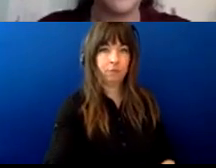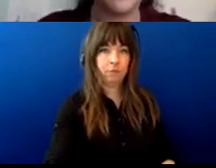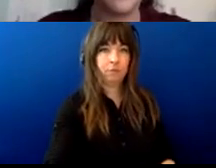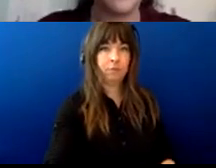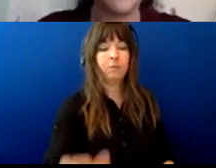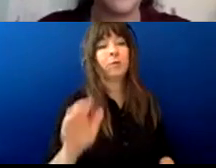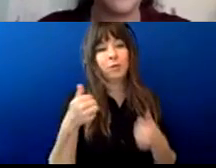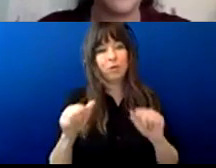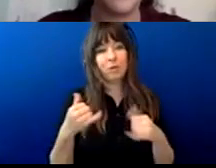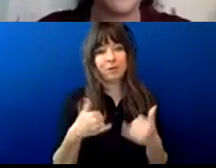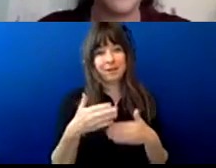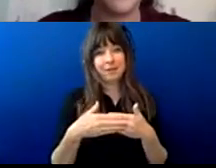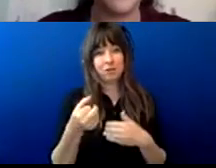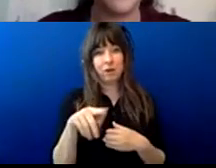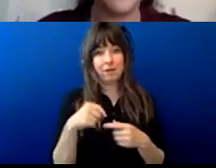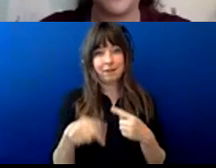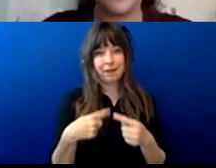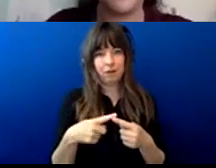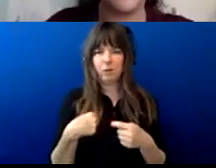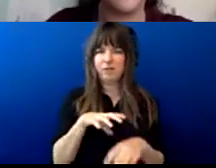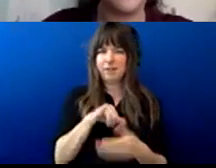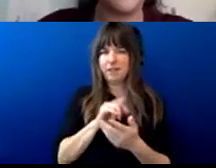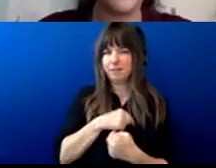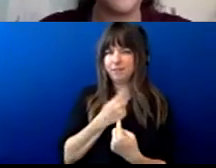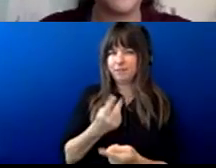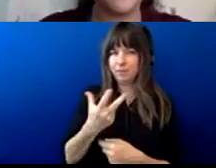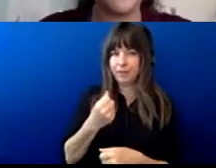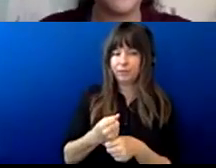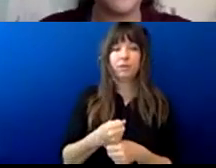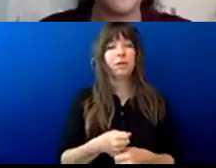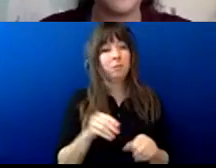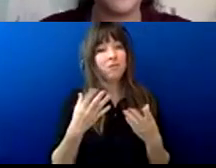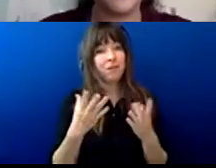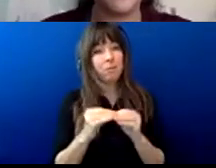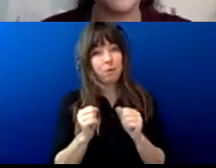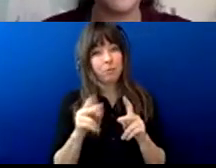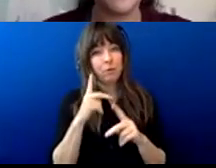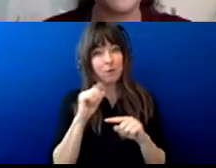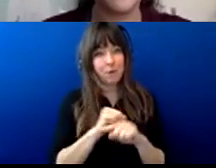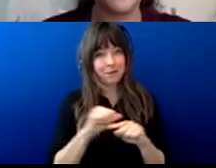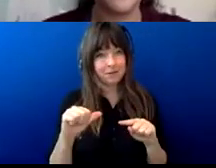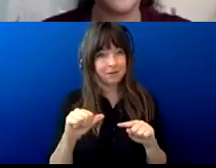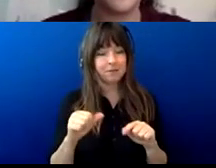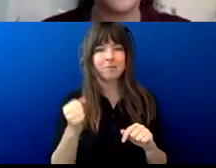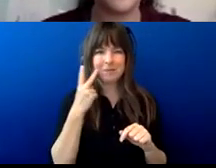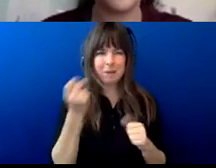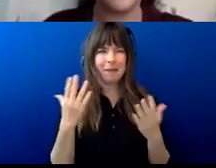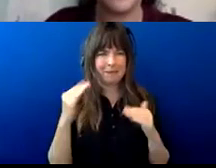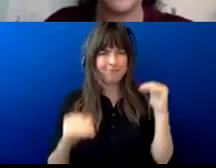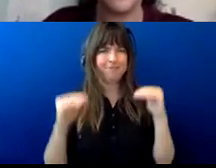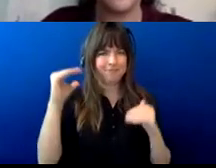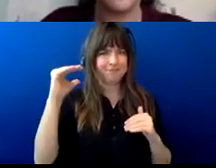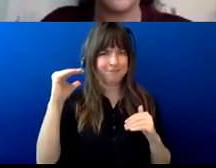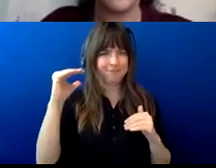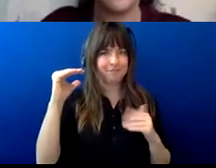which we've done over the last three years is um providing more opportunities for practice we see a lot of the disparities that exist